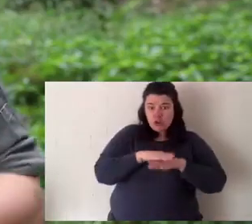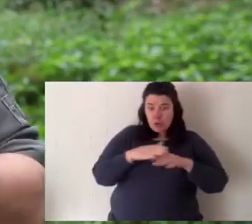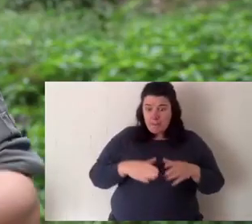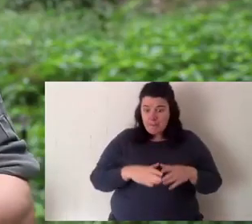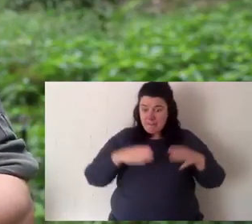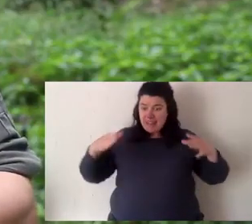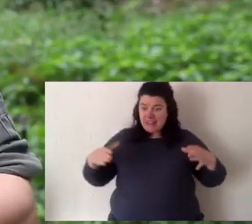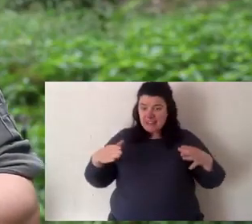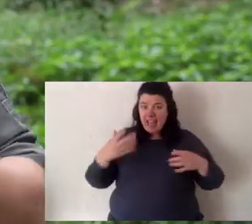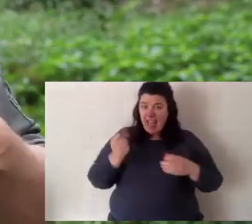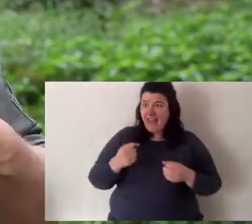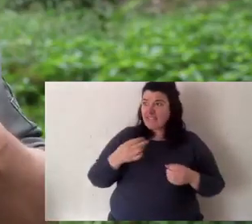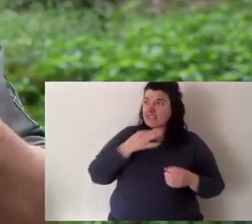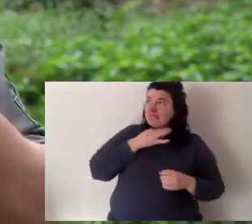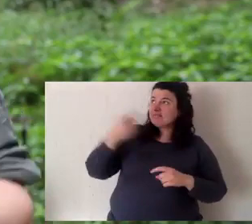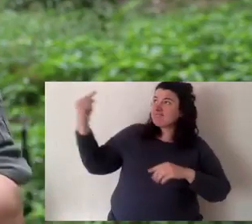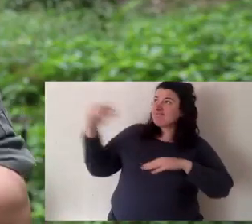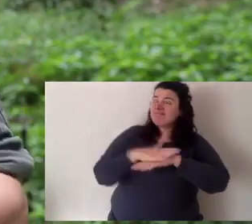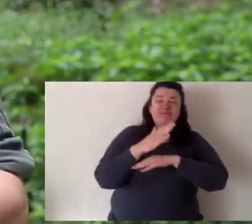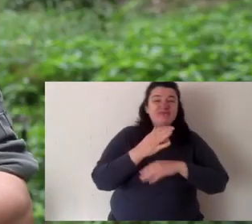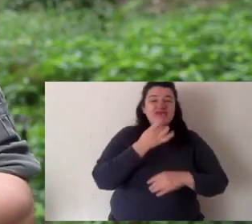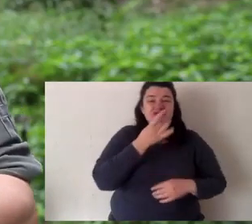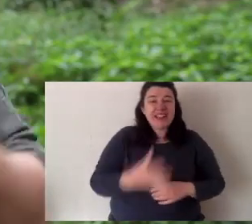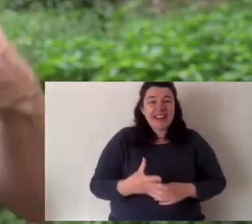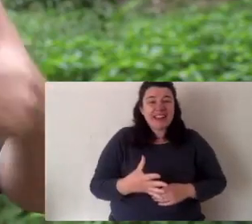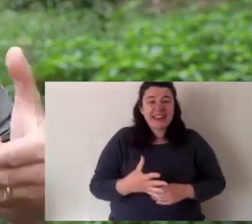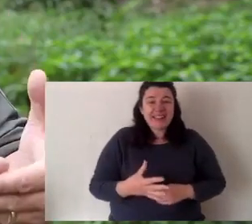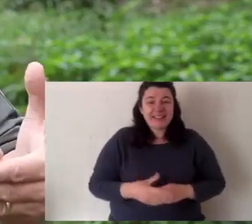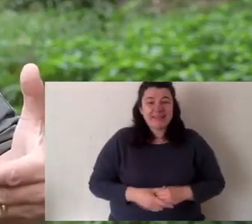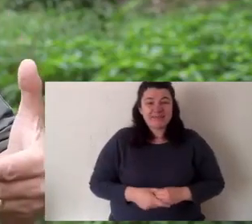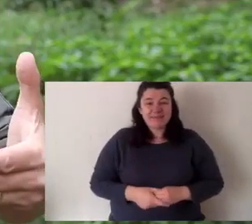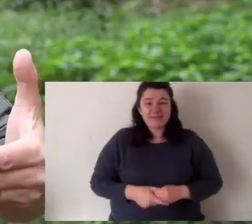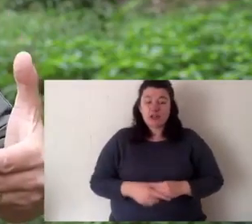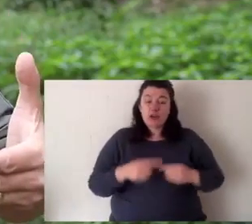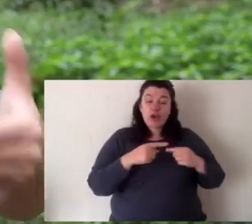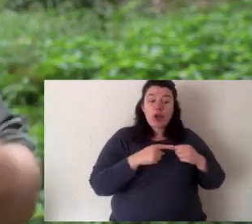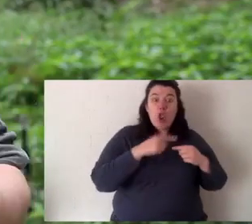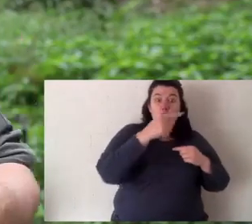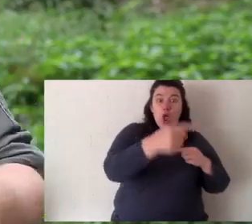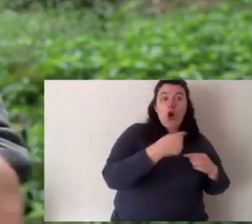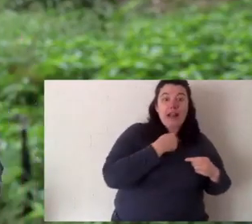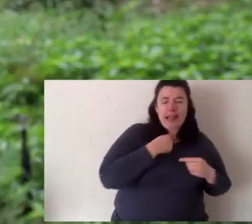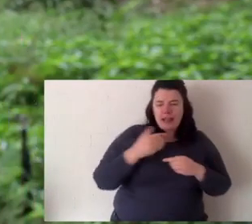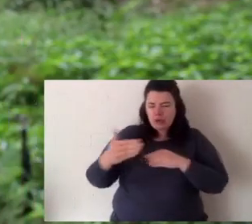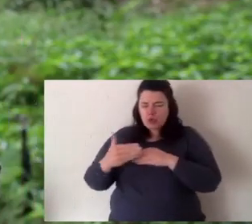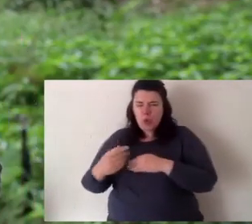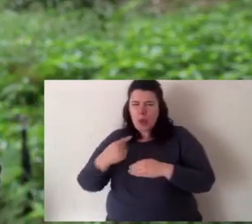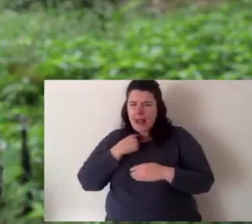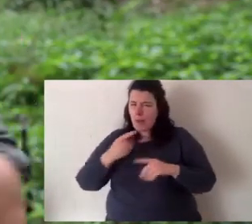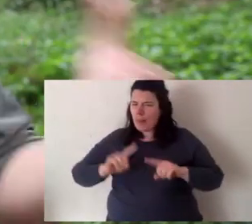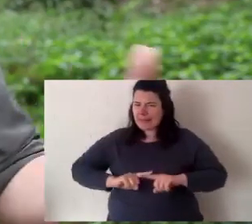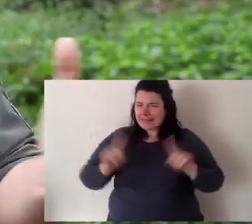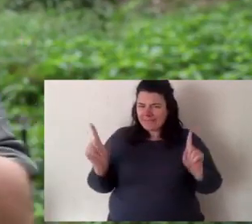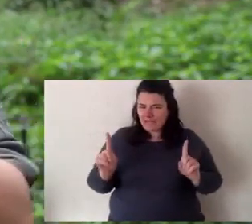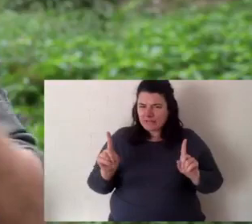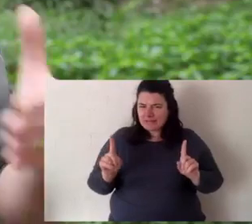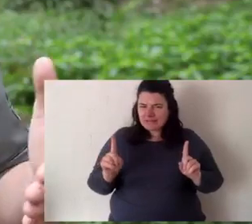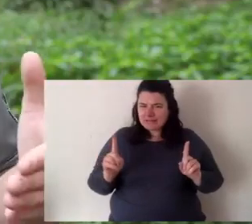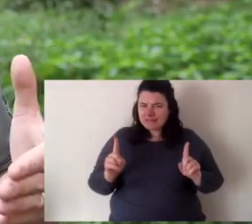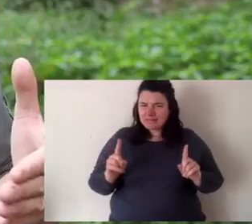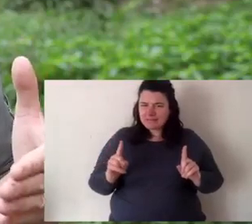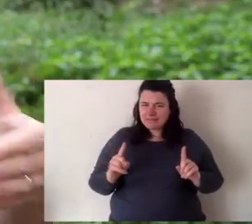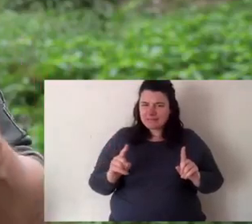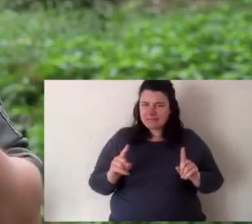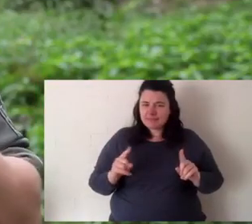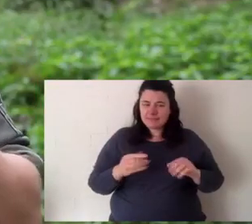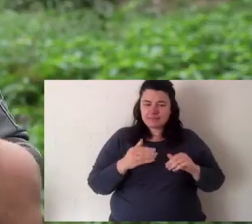very few predators. Now, let's have a look at a snake-necked turtle versus a short-necked turtle. Or a long-necked turtle versus a